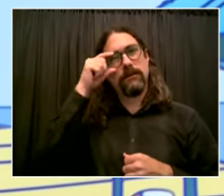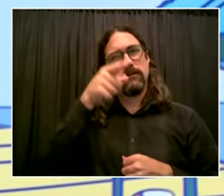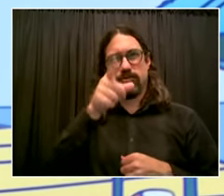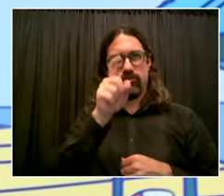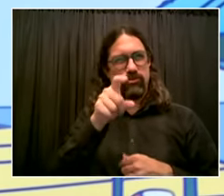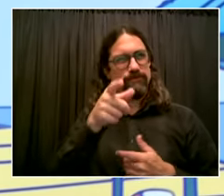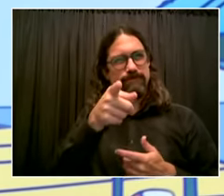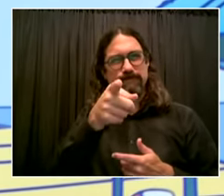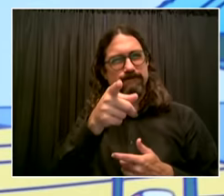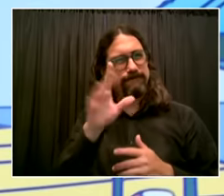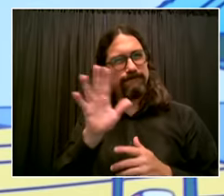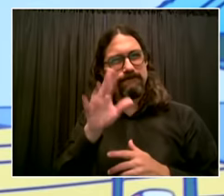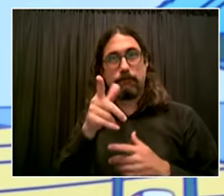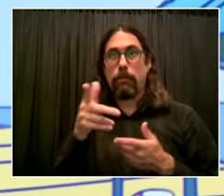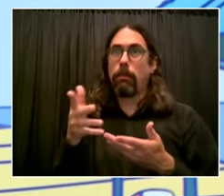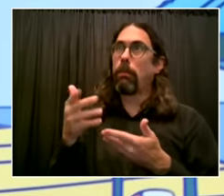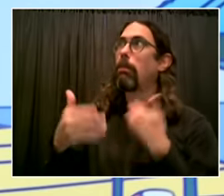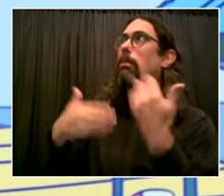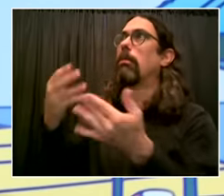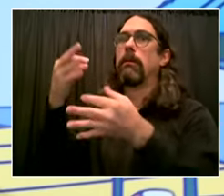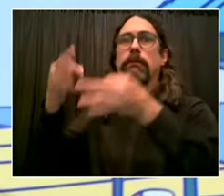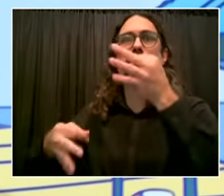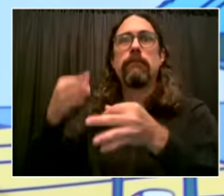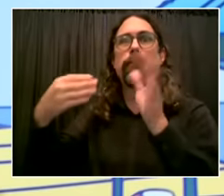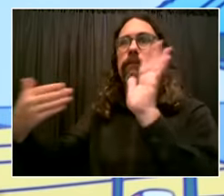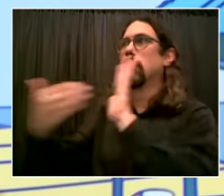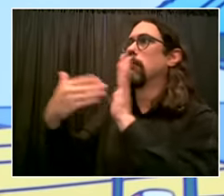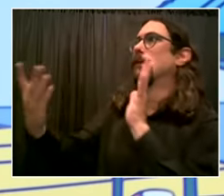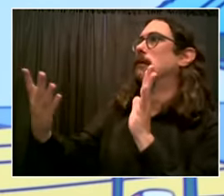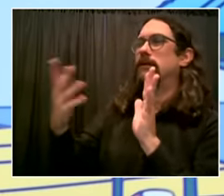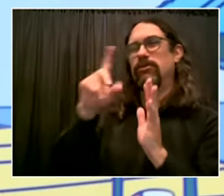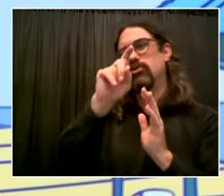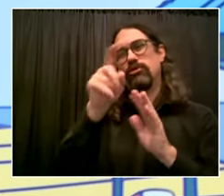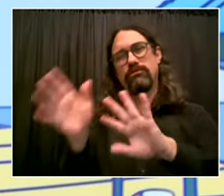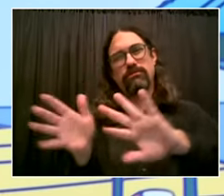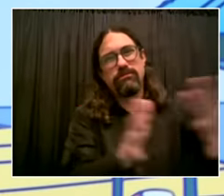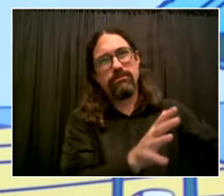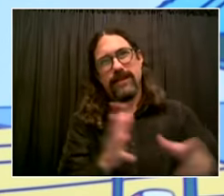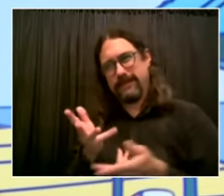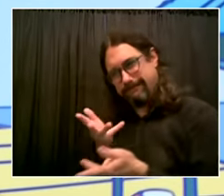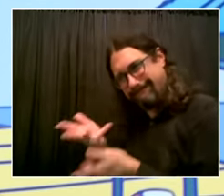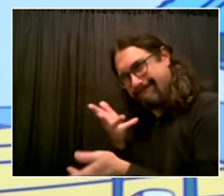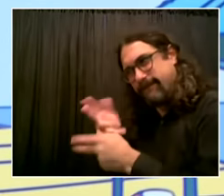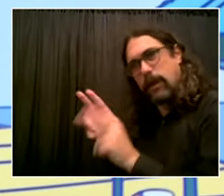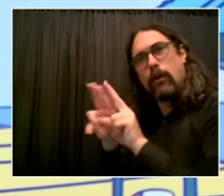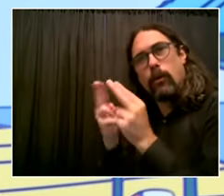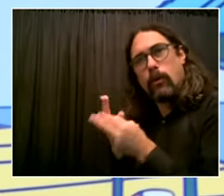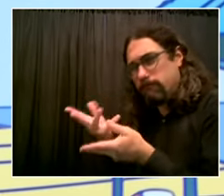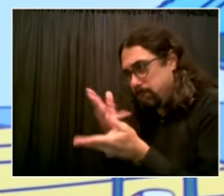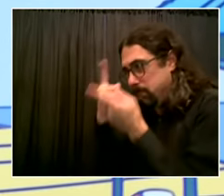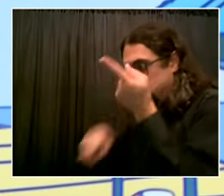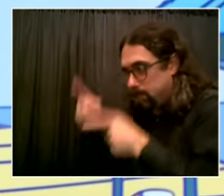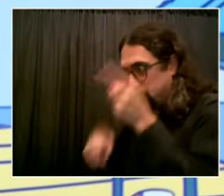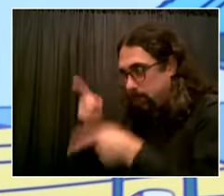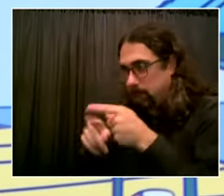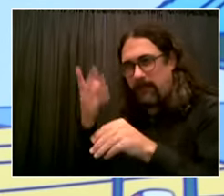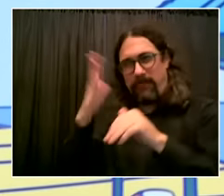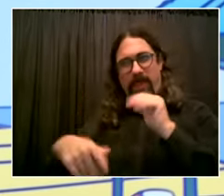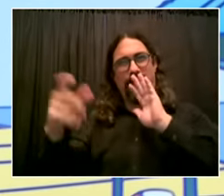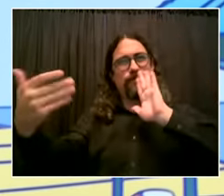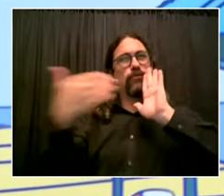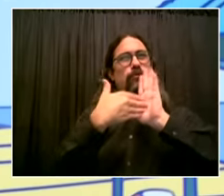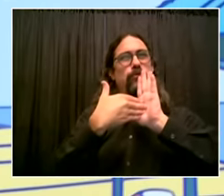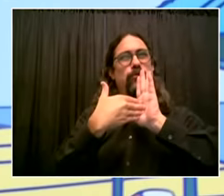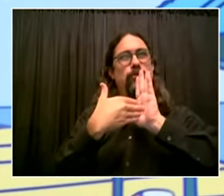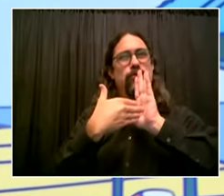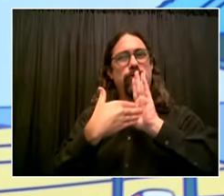whether it's negotiated or not yeah joe very very fair question and to you've been around i'm going to say to you the